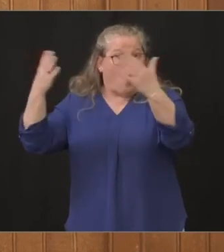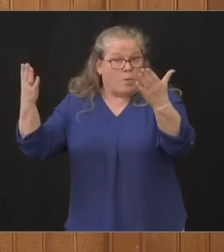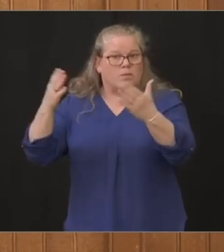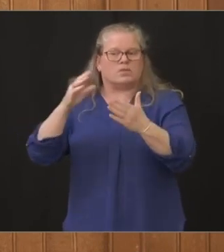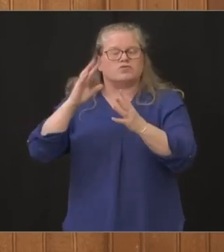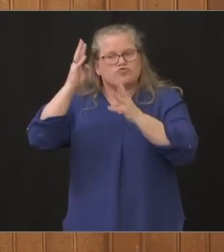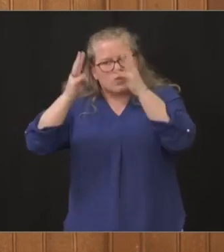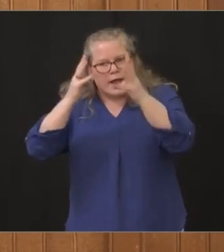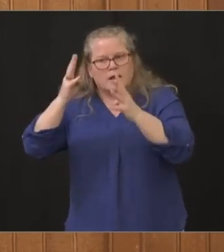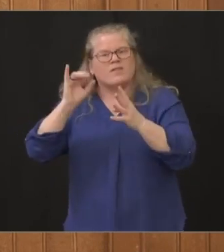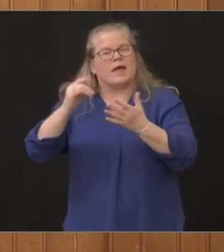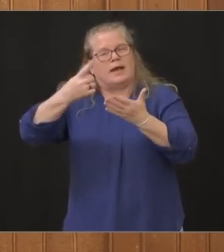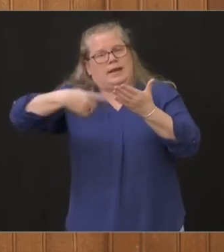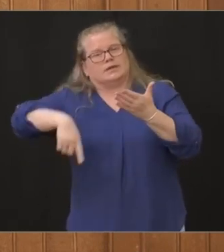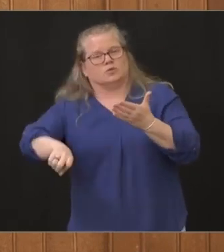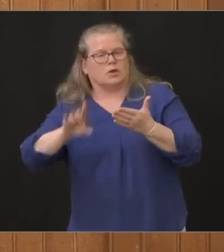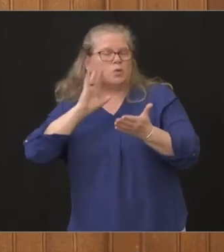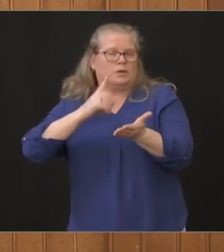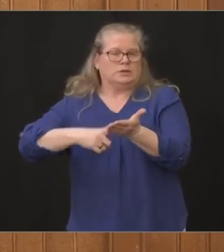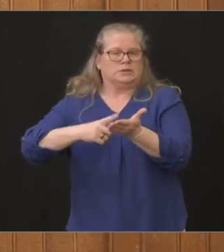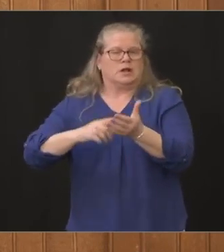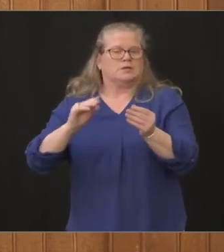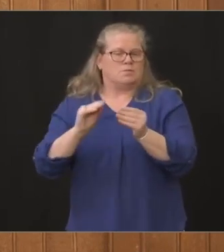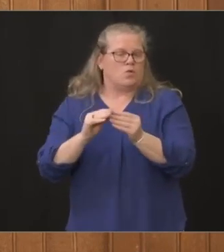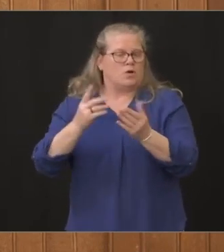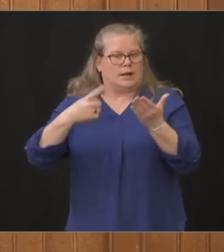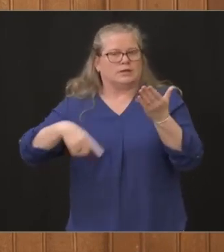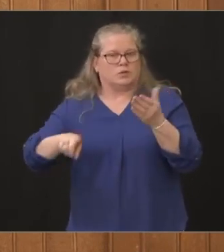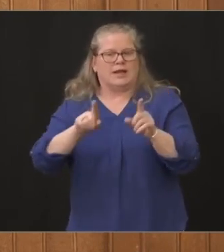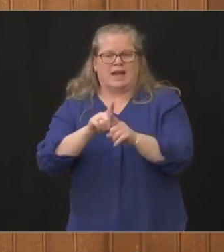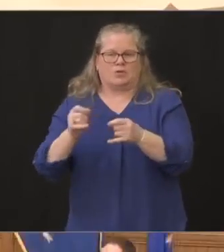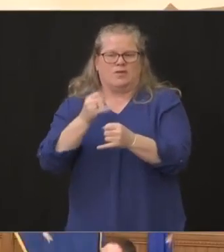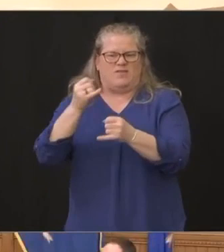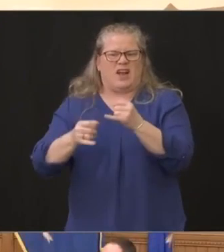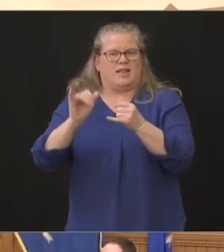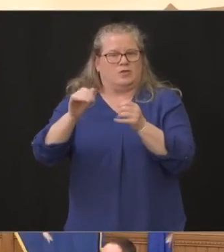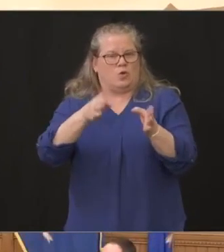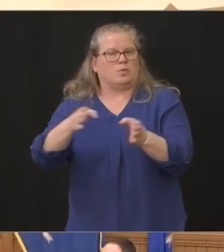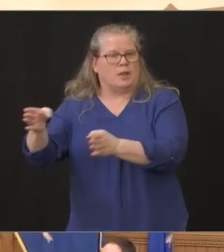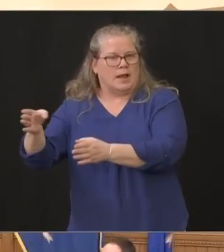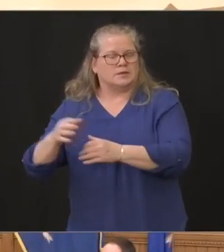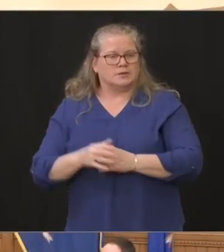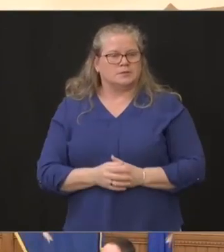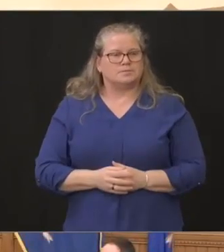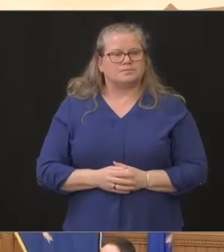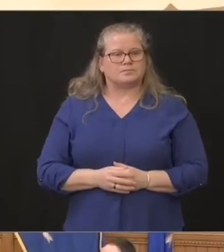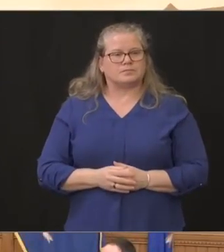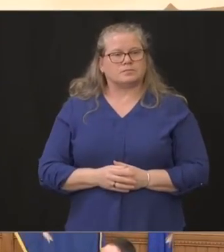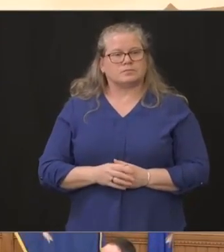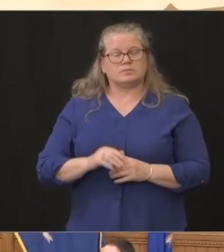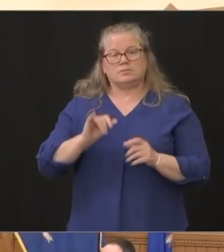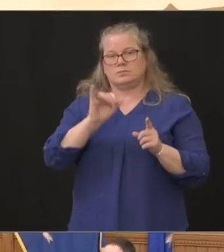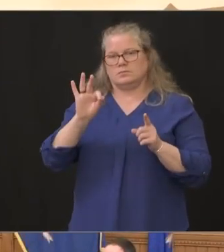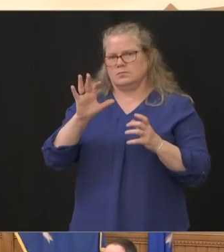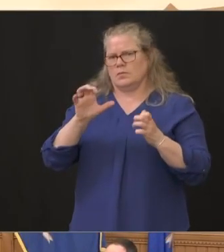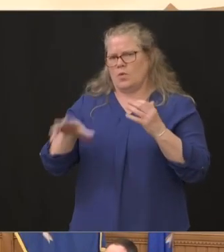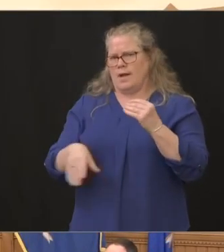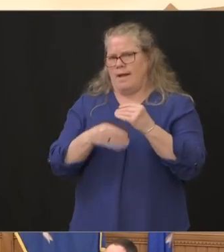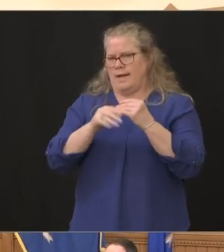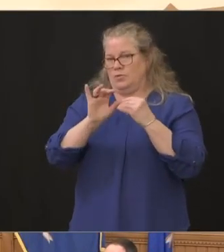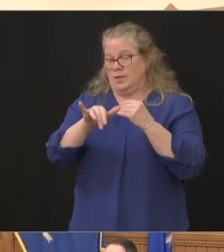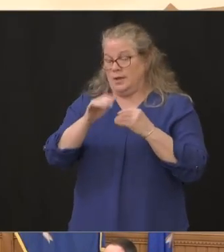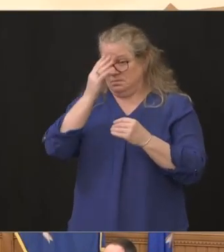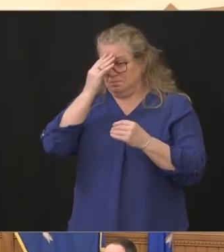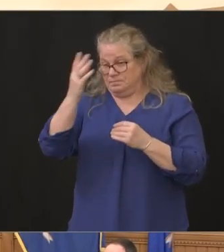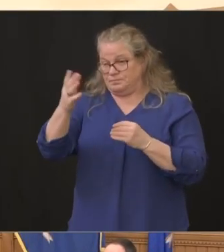um early next week as we finalize that plan the state i think took a very important action